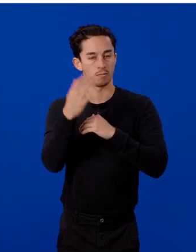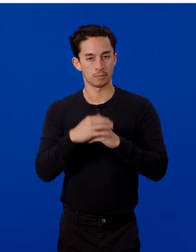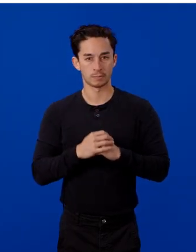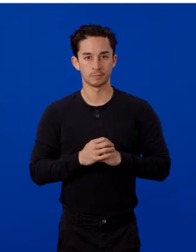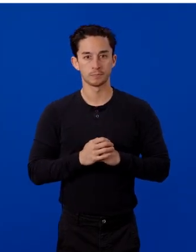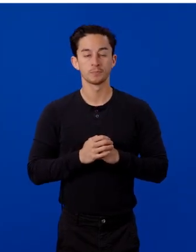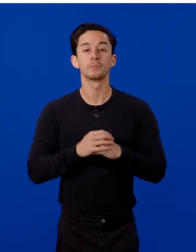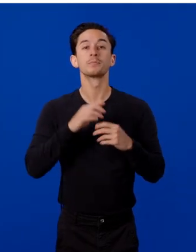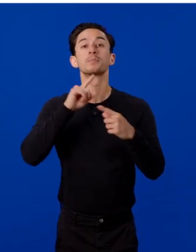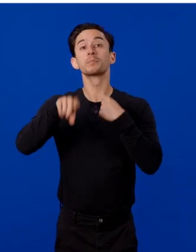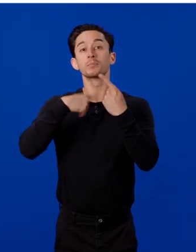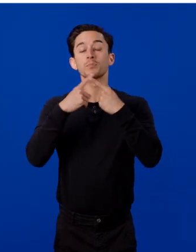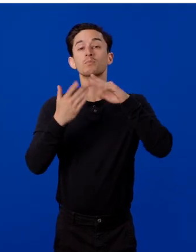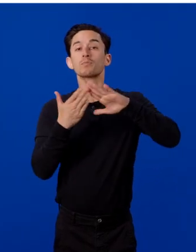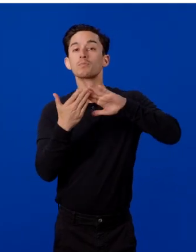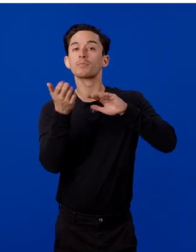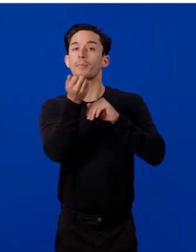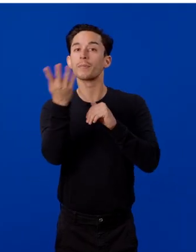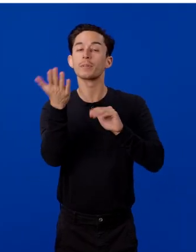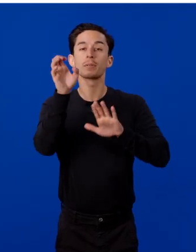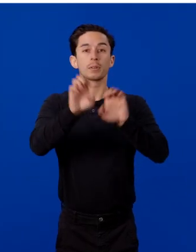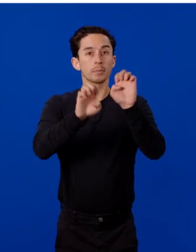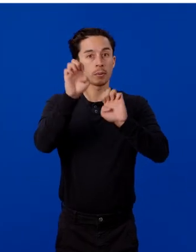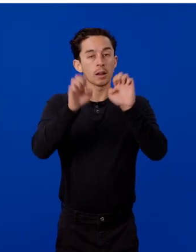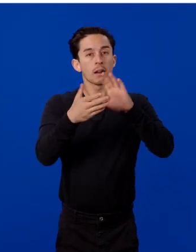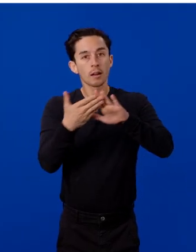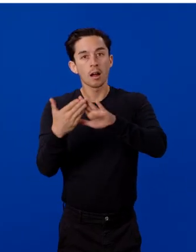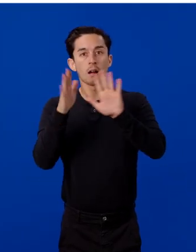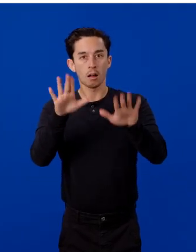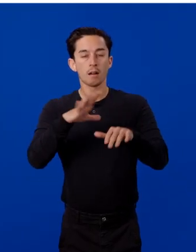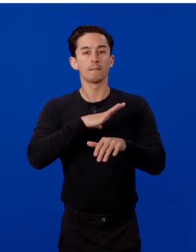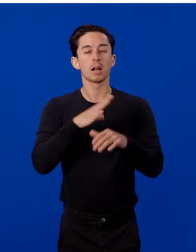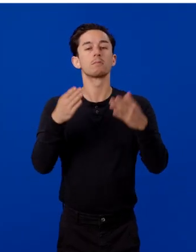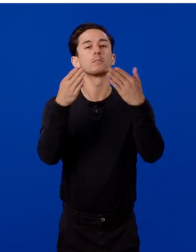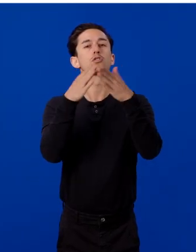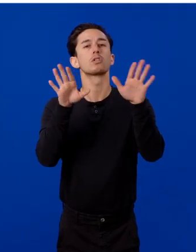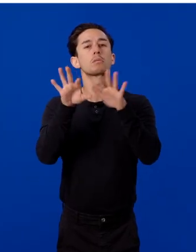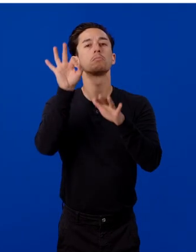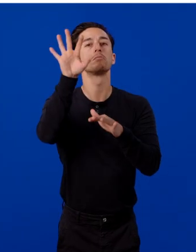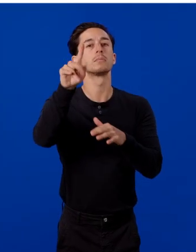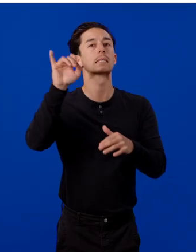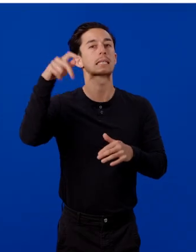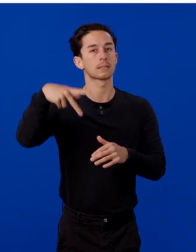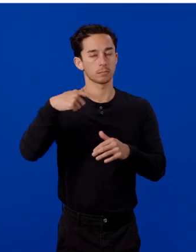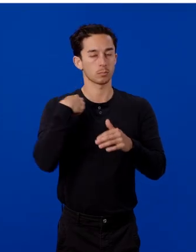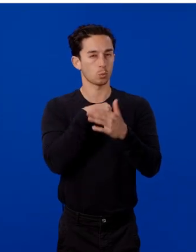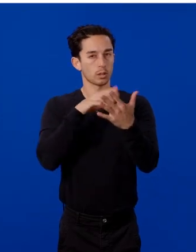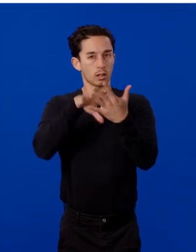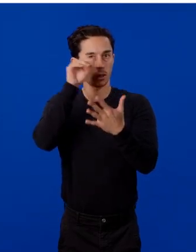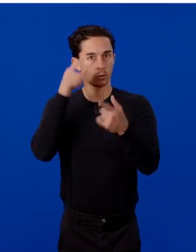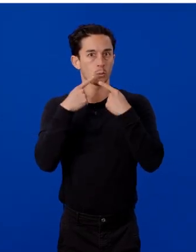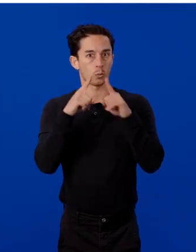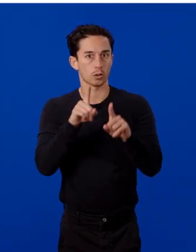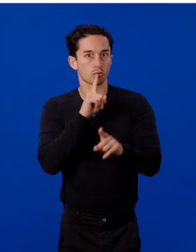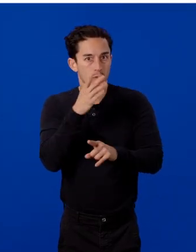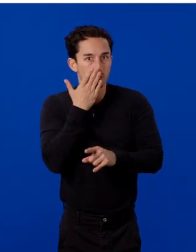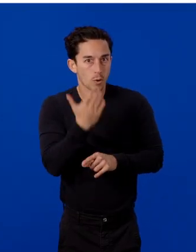Once you've run a few experiments, here's some general tips that we've learned that work really well.